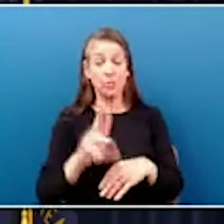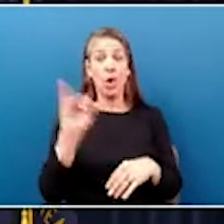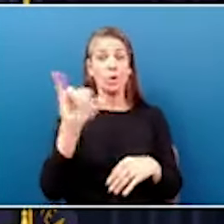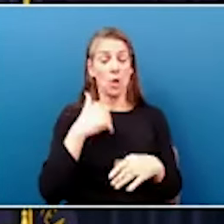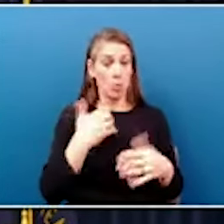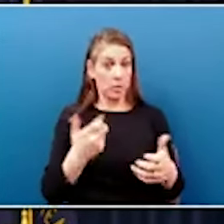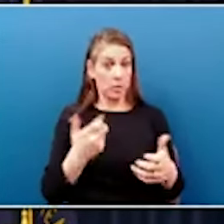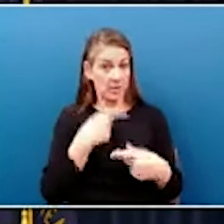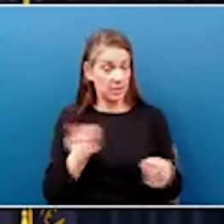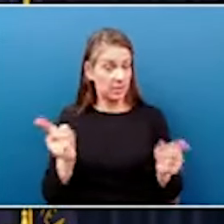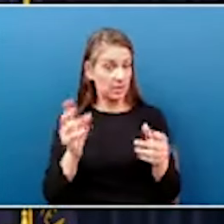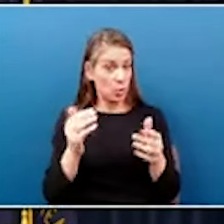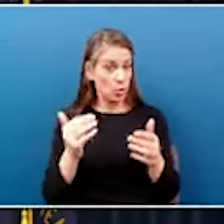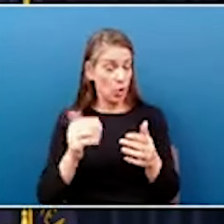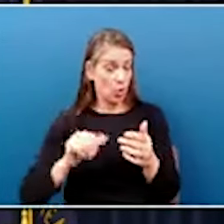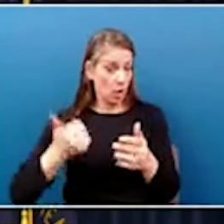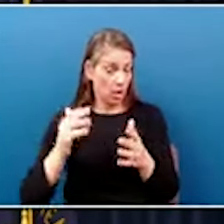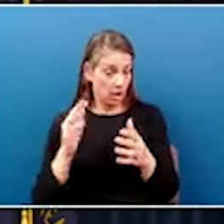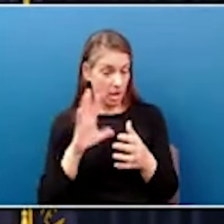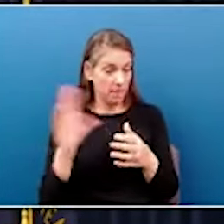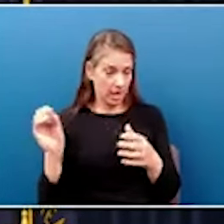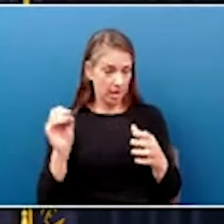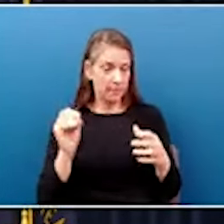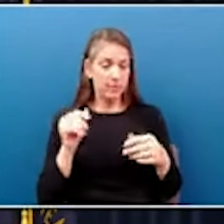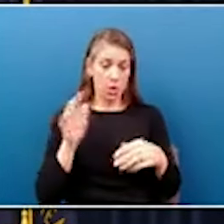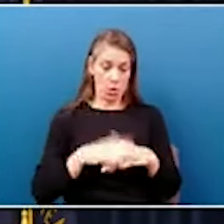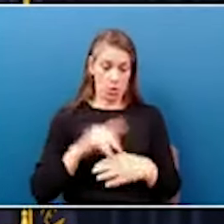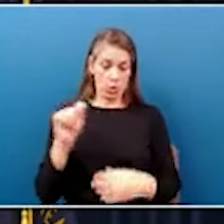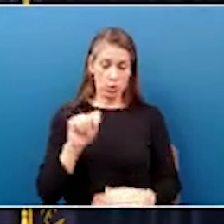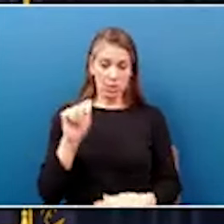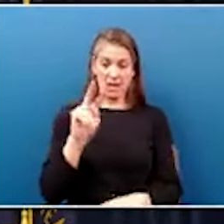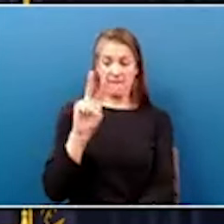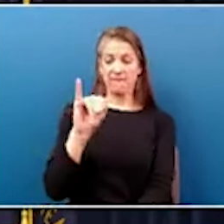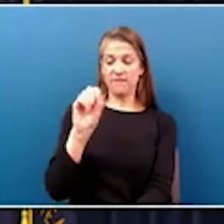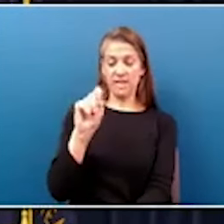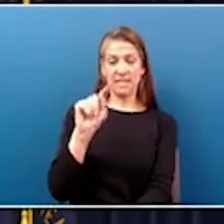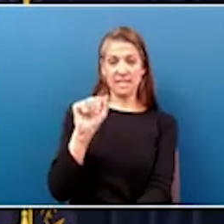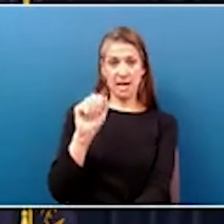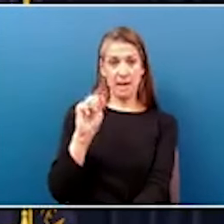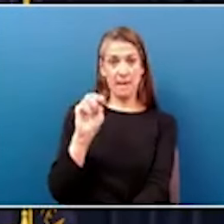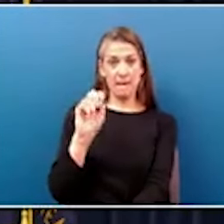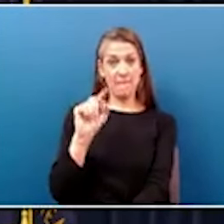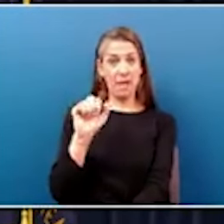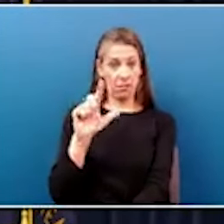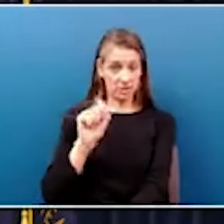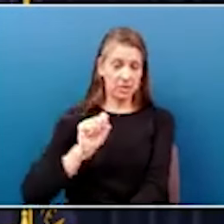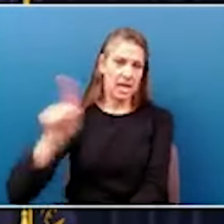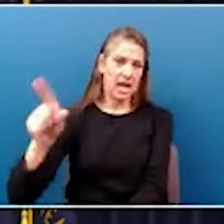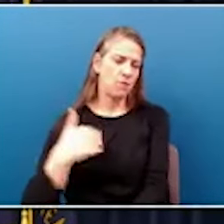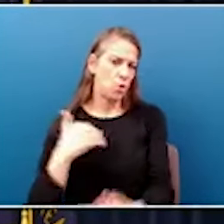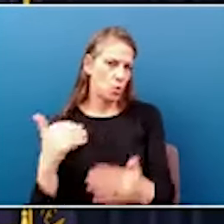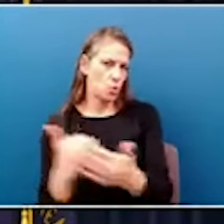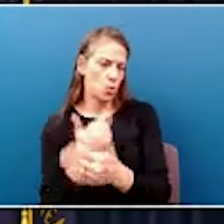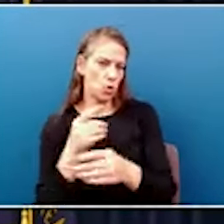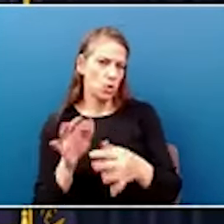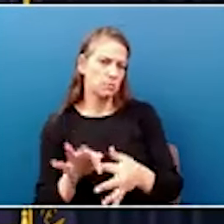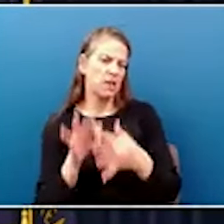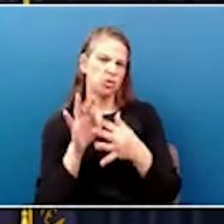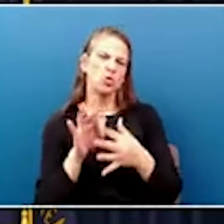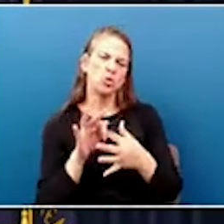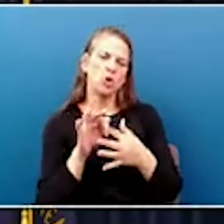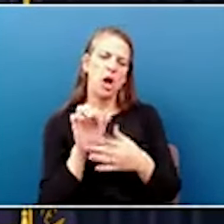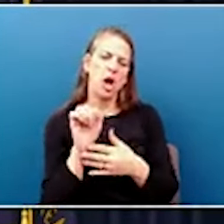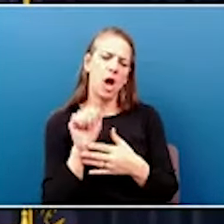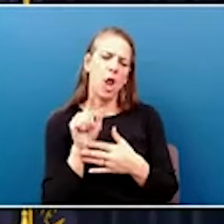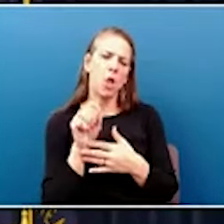this week. On Tuesday, Vista Metals announced plans to locate a new specialty aluminum products operation in